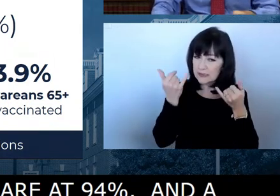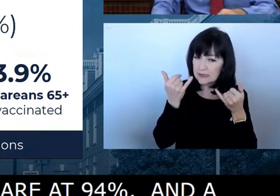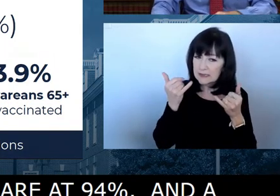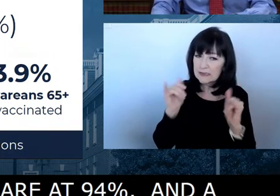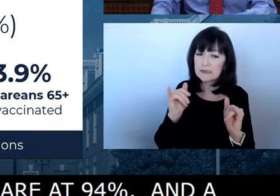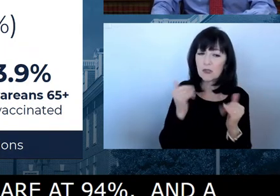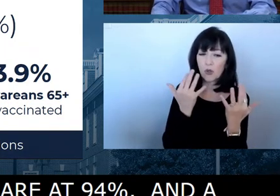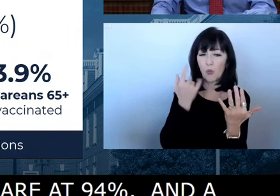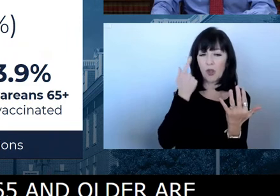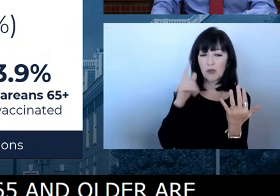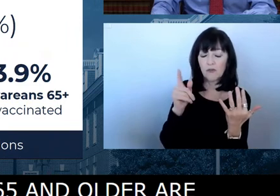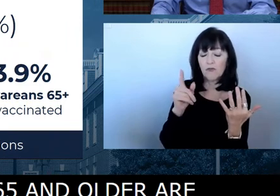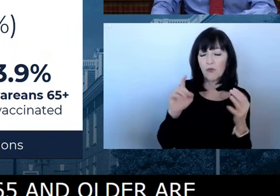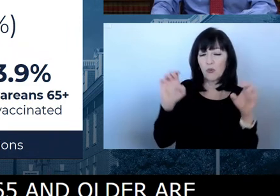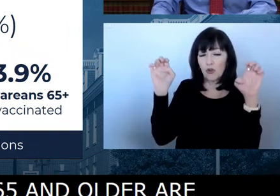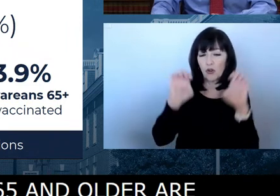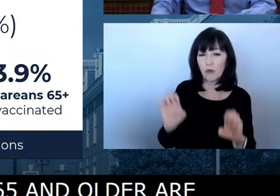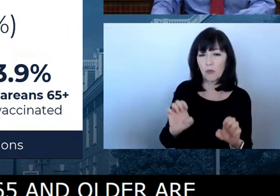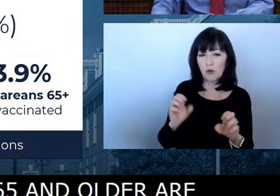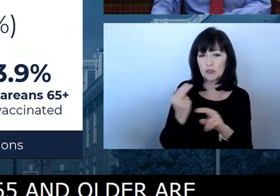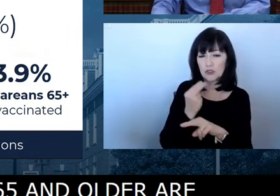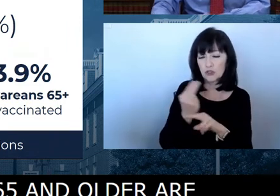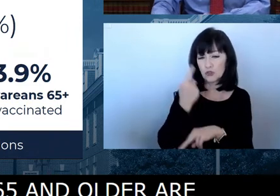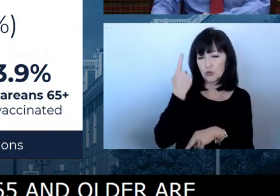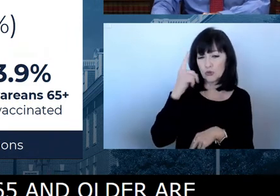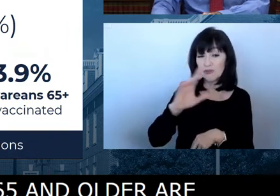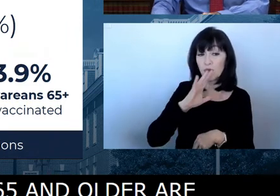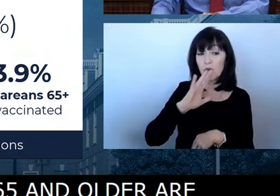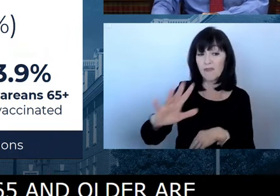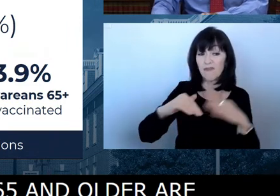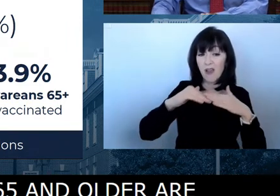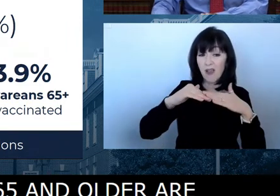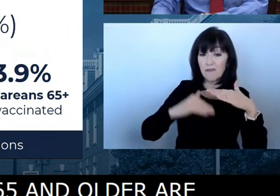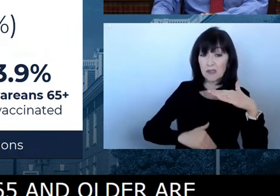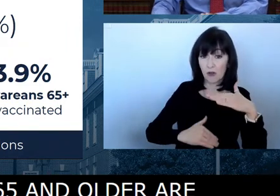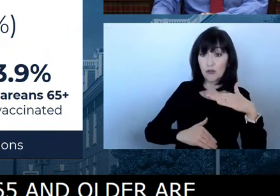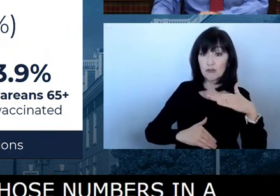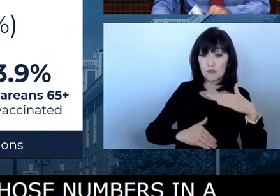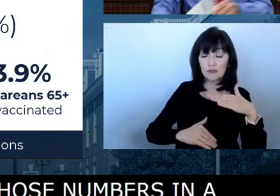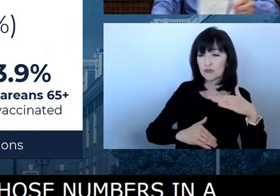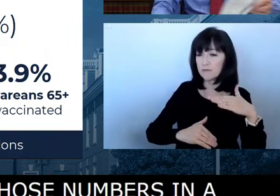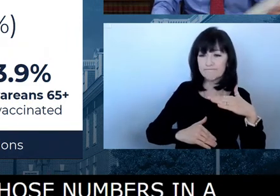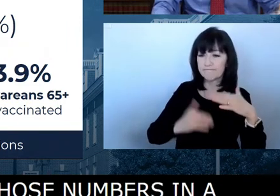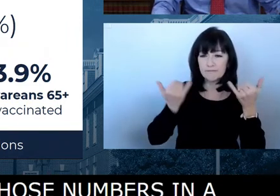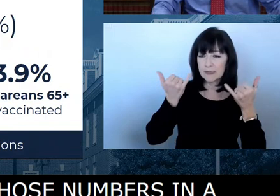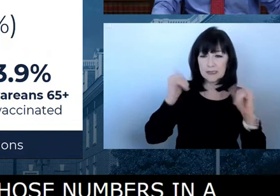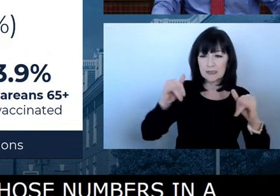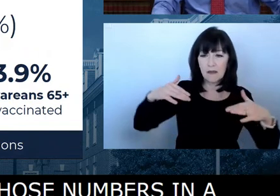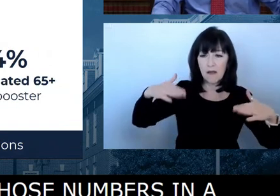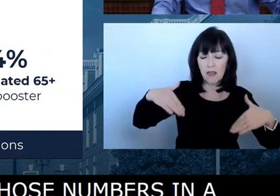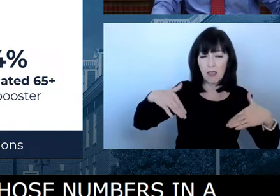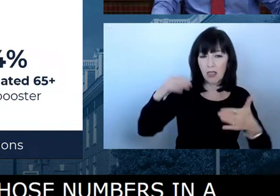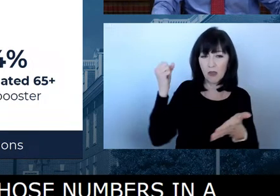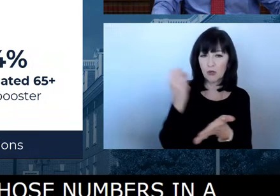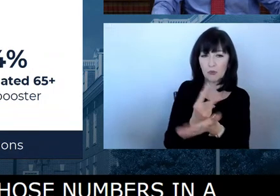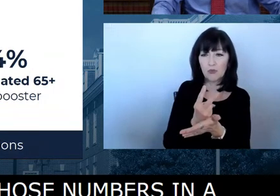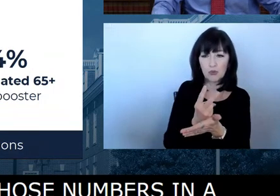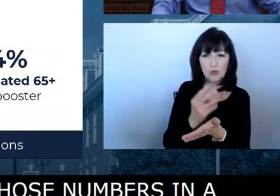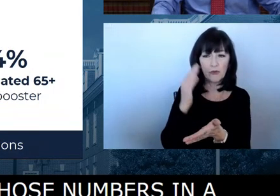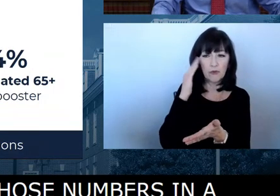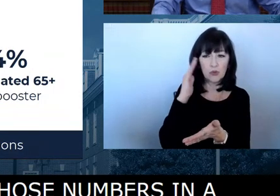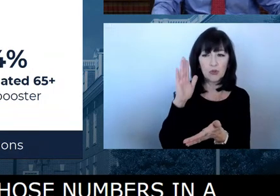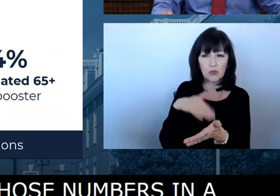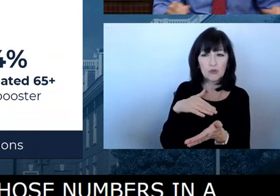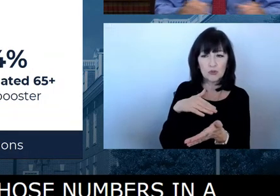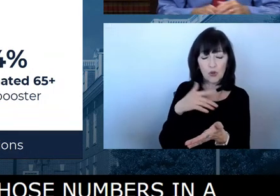for children five years and under. I understand that's been delayed a bit, but we're eager to have that. I know parents are eager